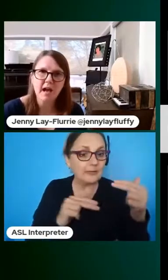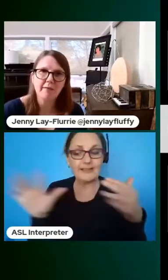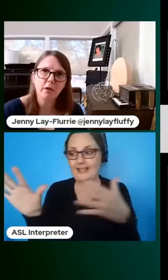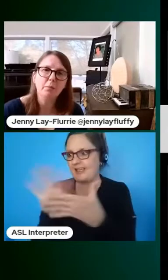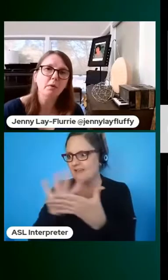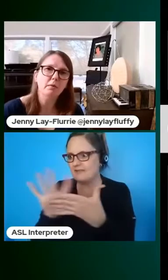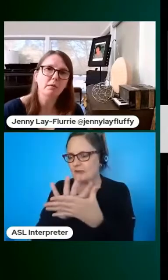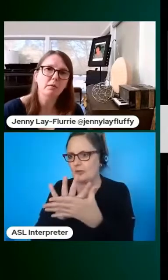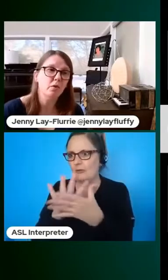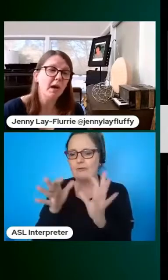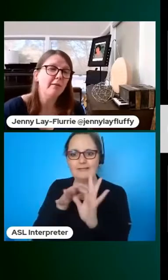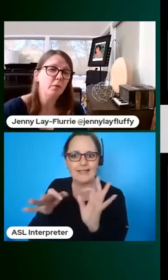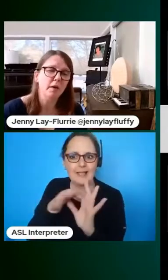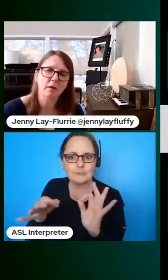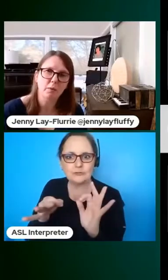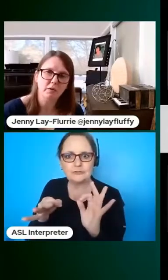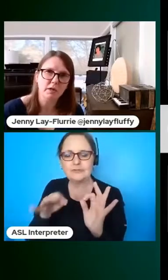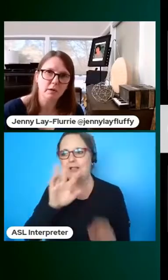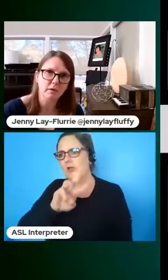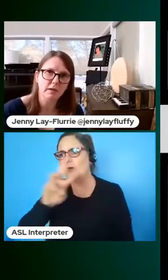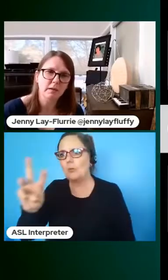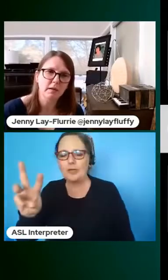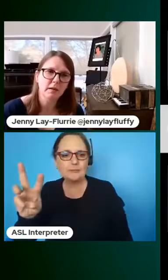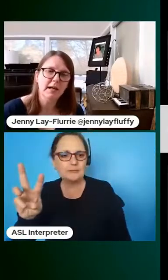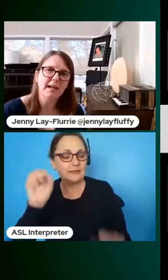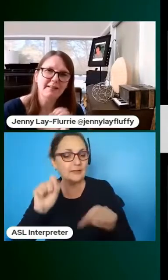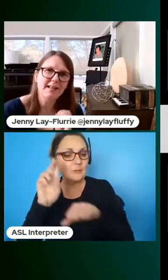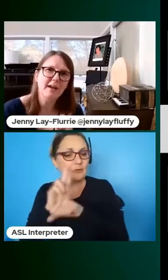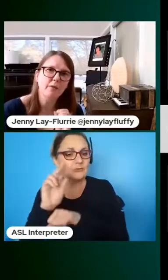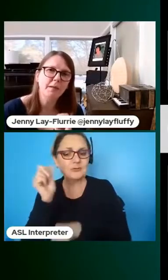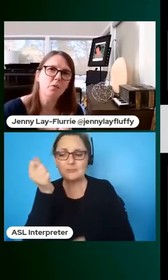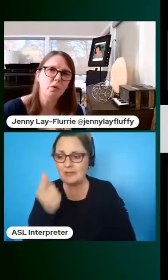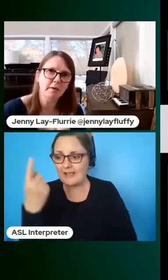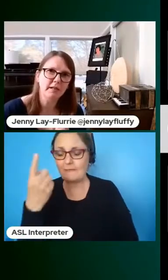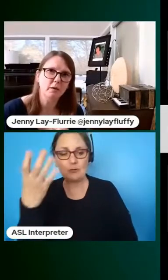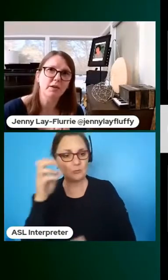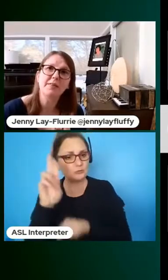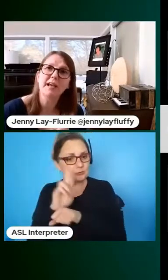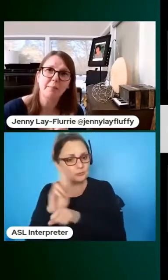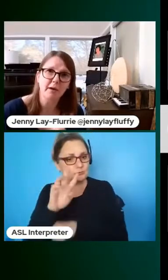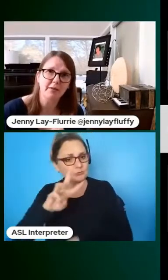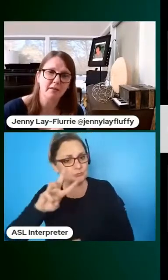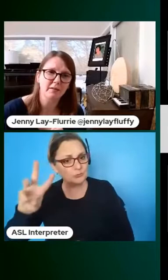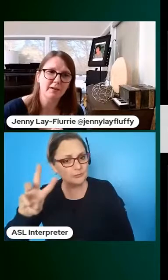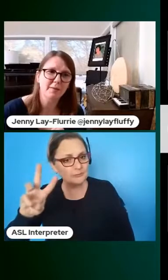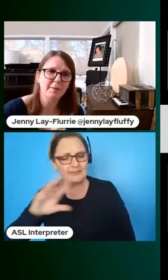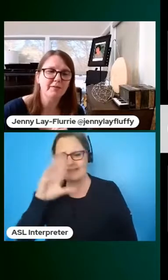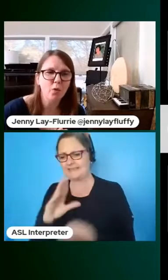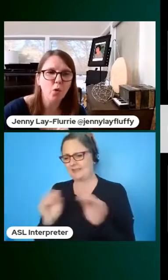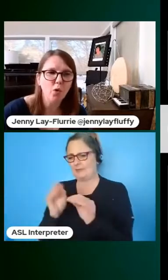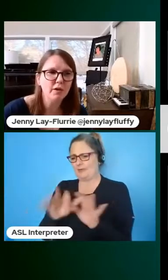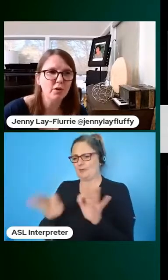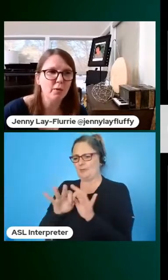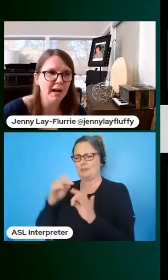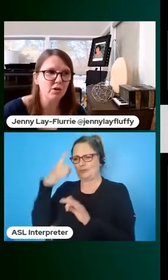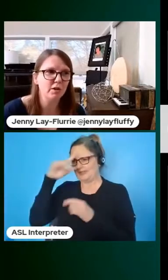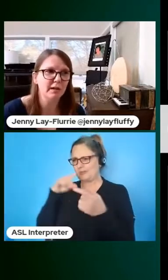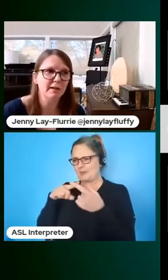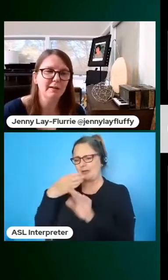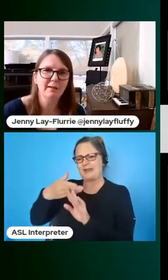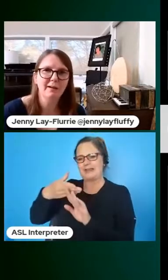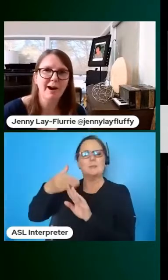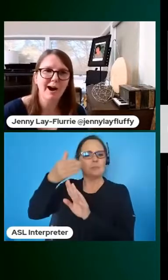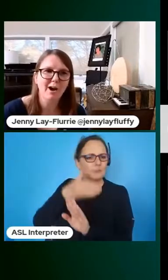website is navigable to everyone who wants to use it it's never been more critical to think about this before you